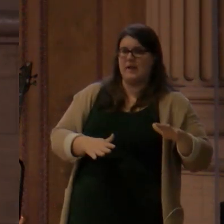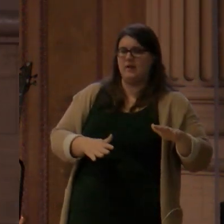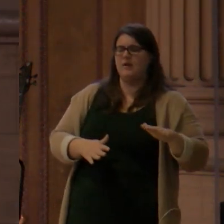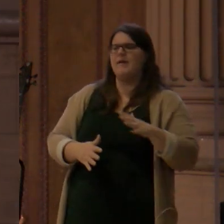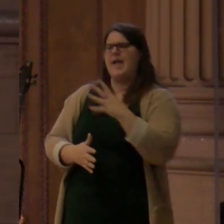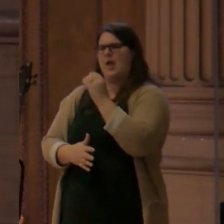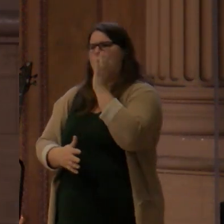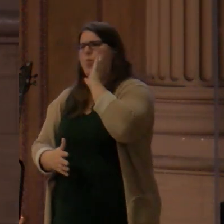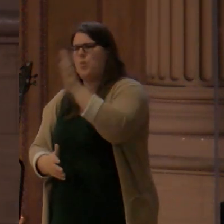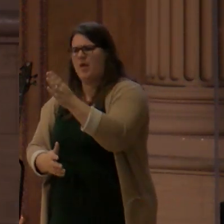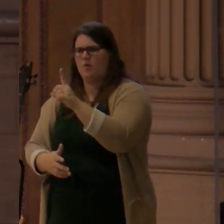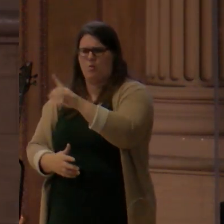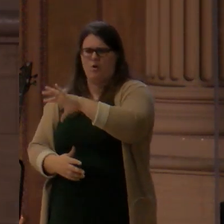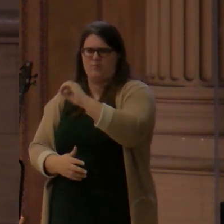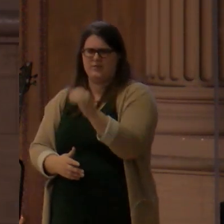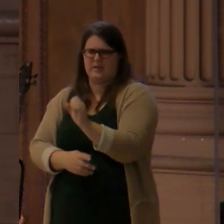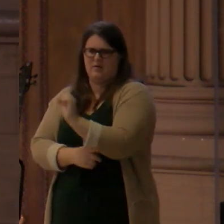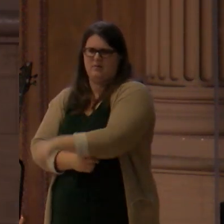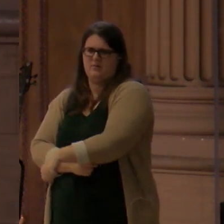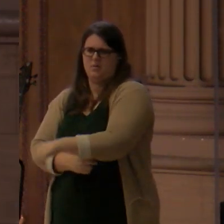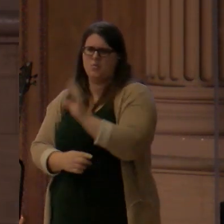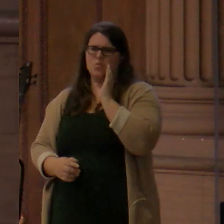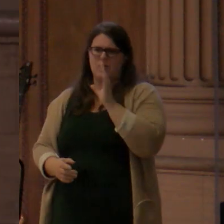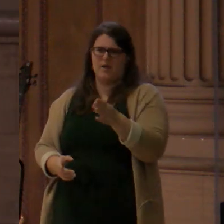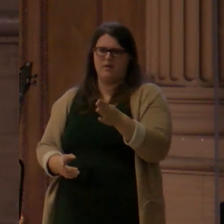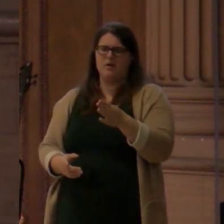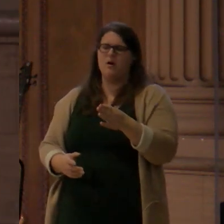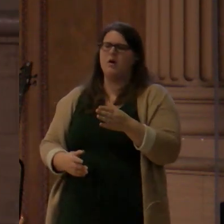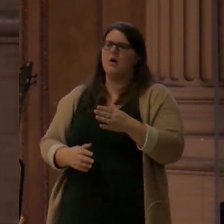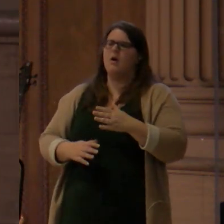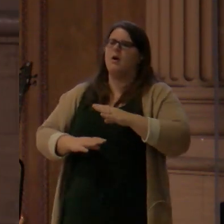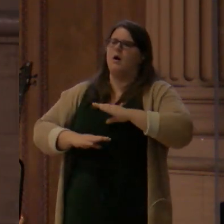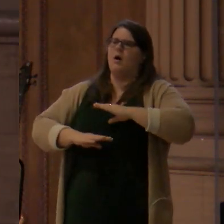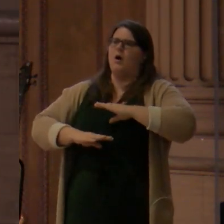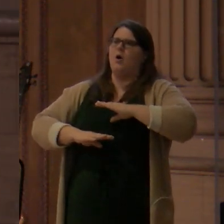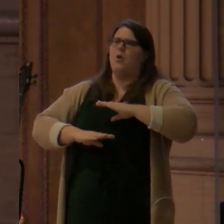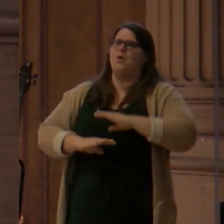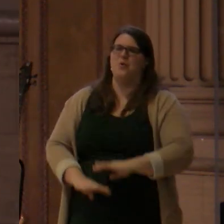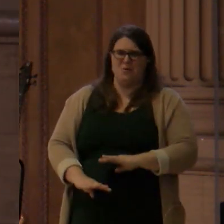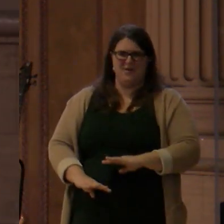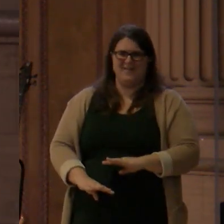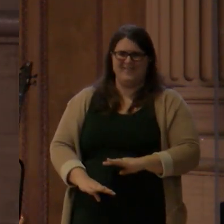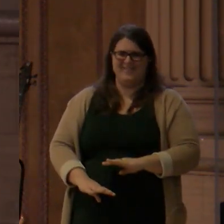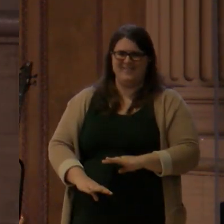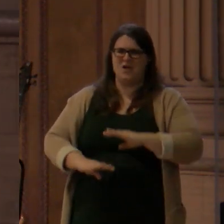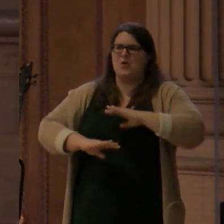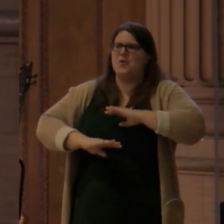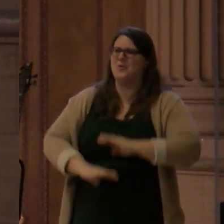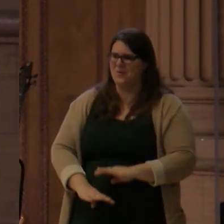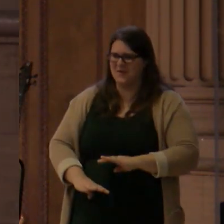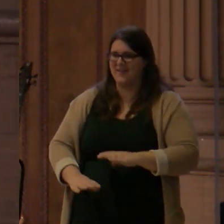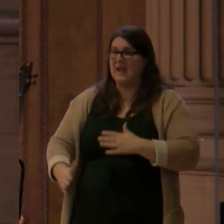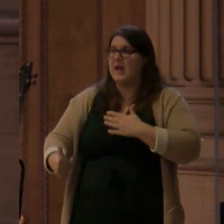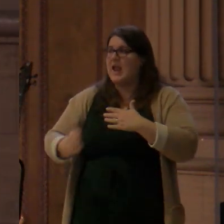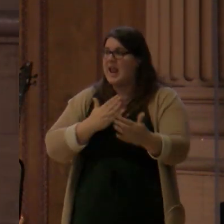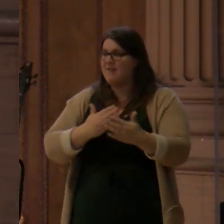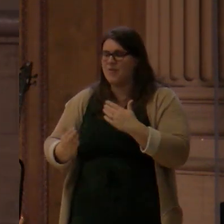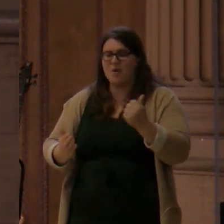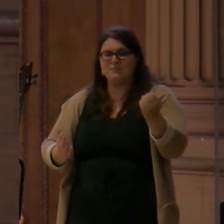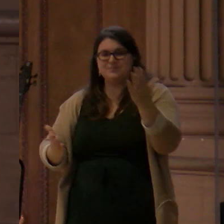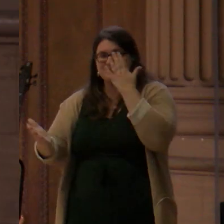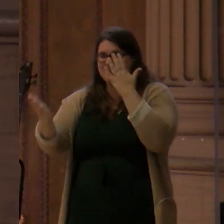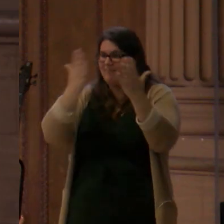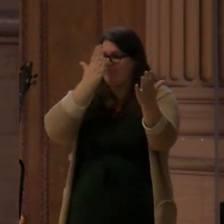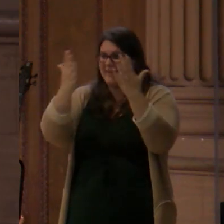And the reason is the Christian life is one in which you can joyfully and boldly walk with this assured assurance of victory